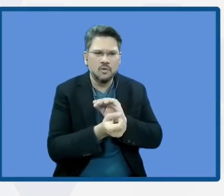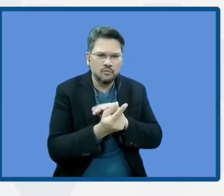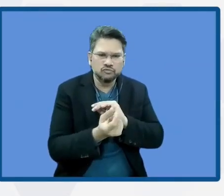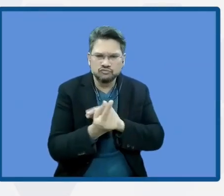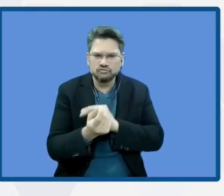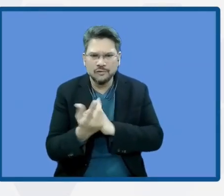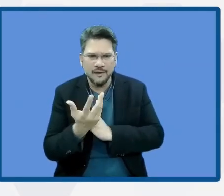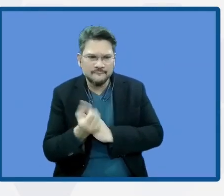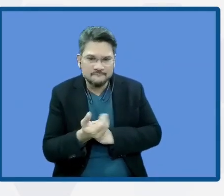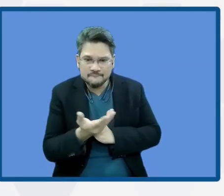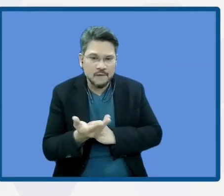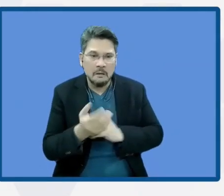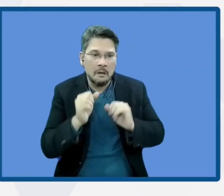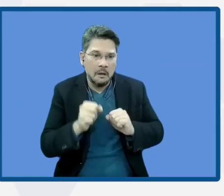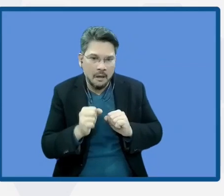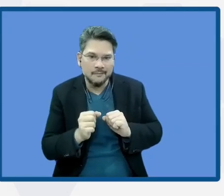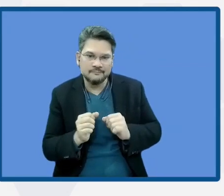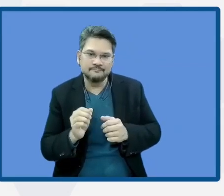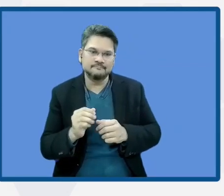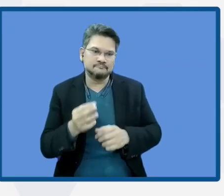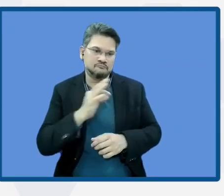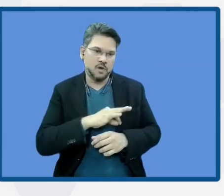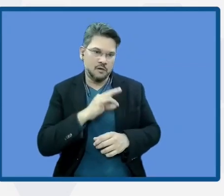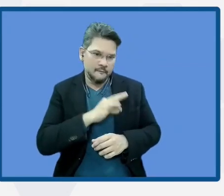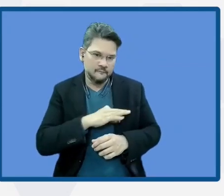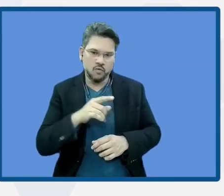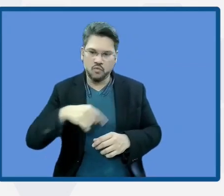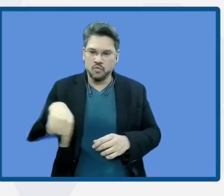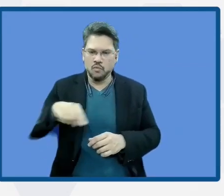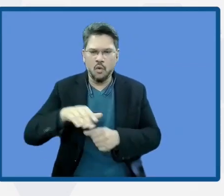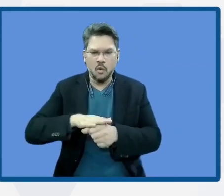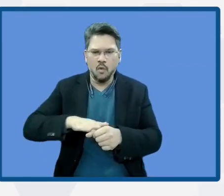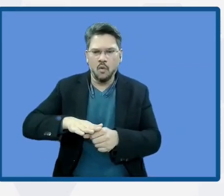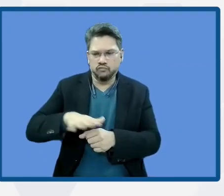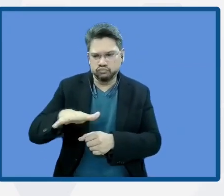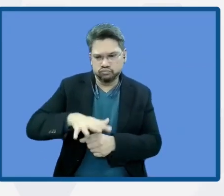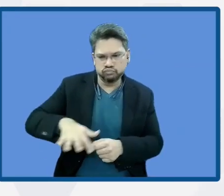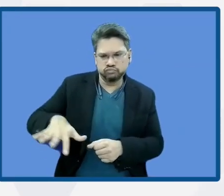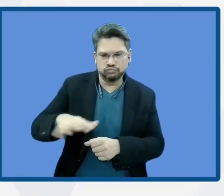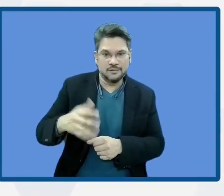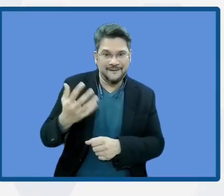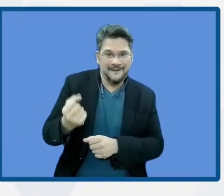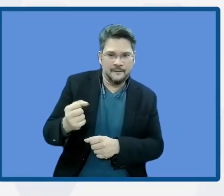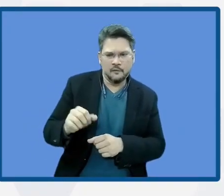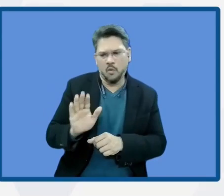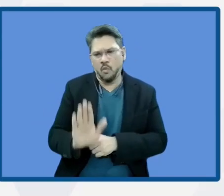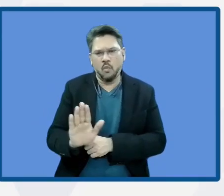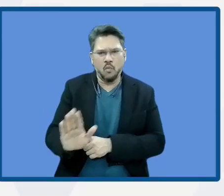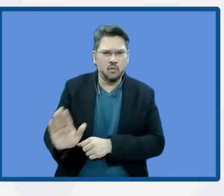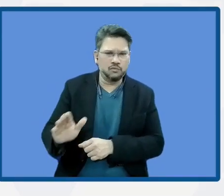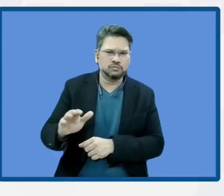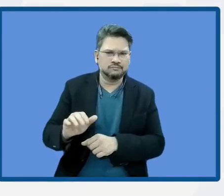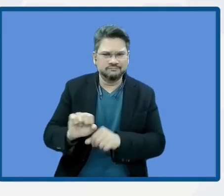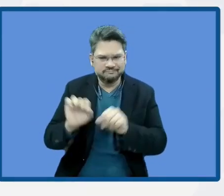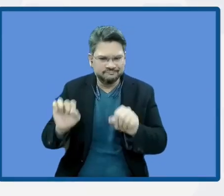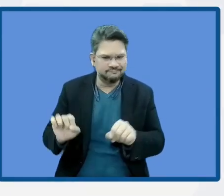-benefits within the local area based on the ecosystems that also many of the countries are already following